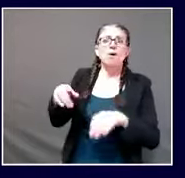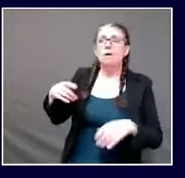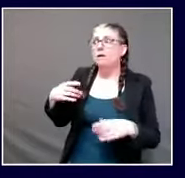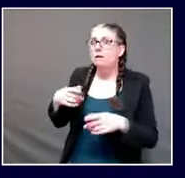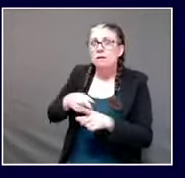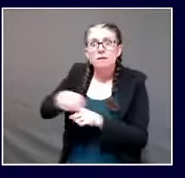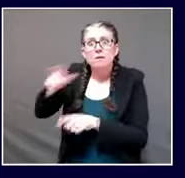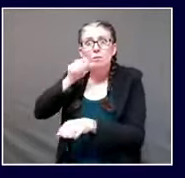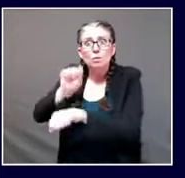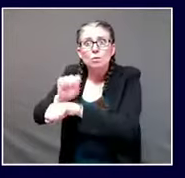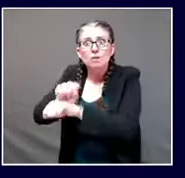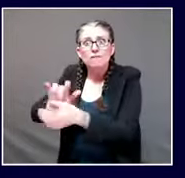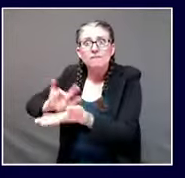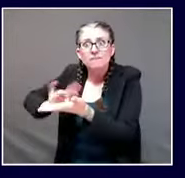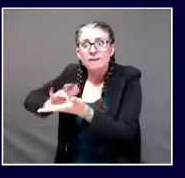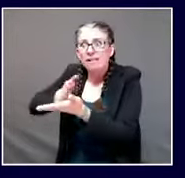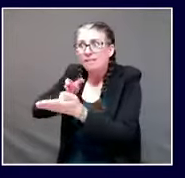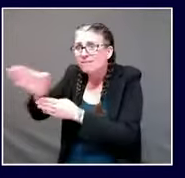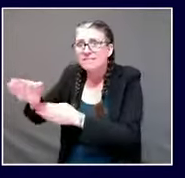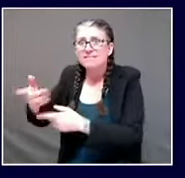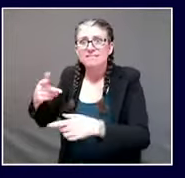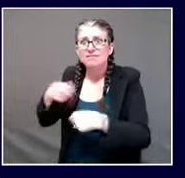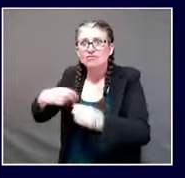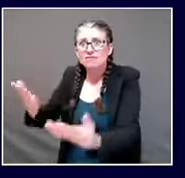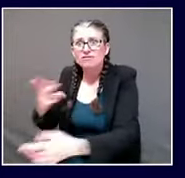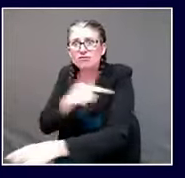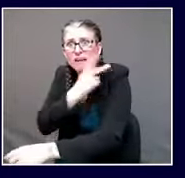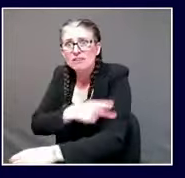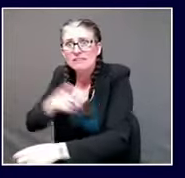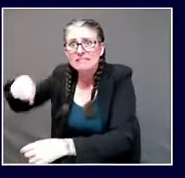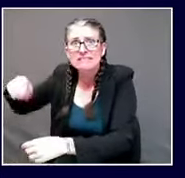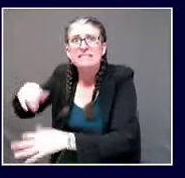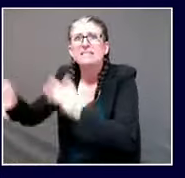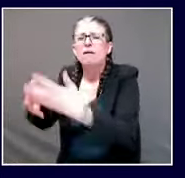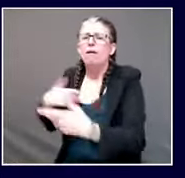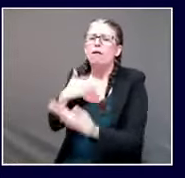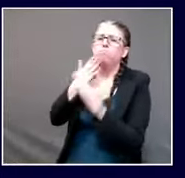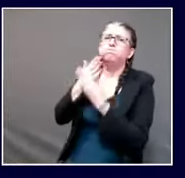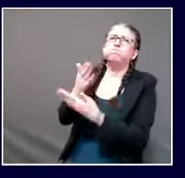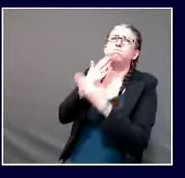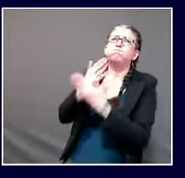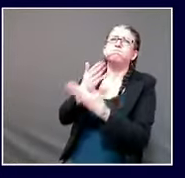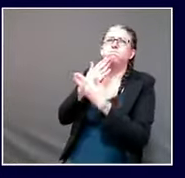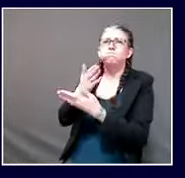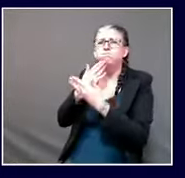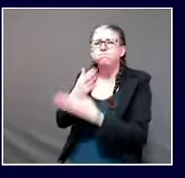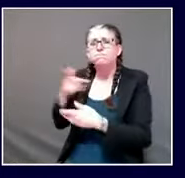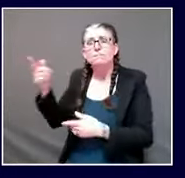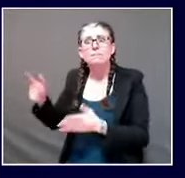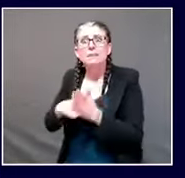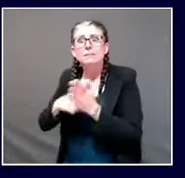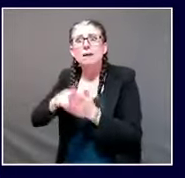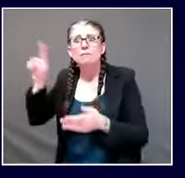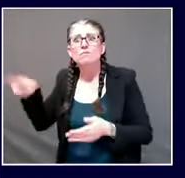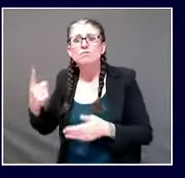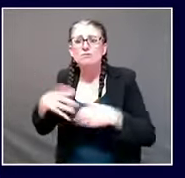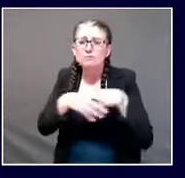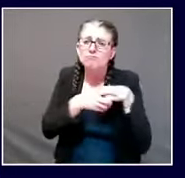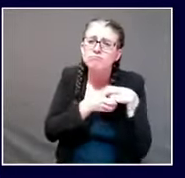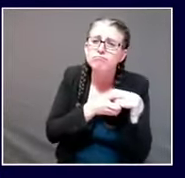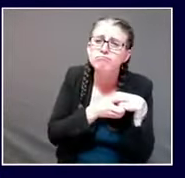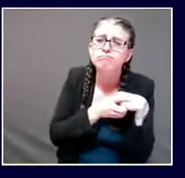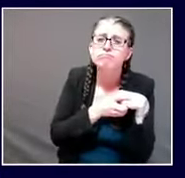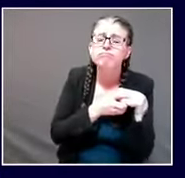forcing oxygen into people's lungs and caring for them to the very end. Today, we learned that 1